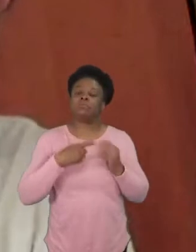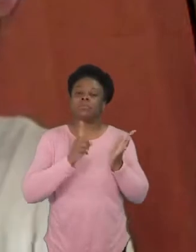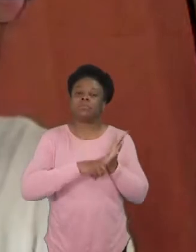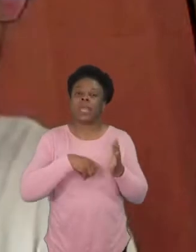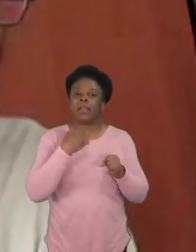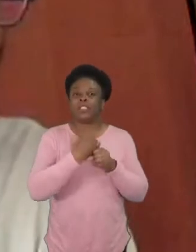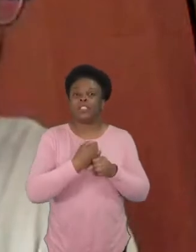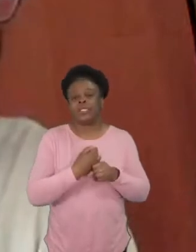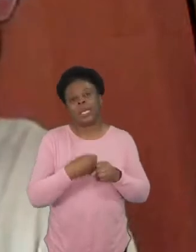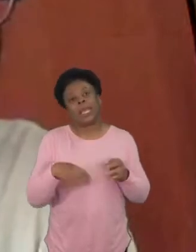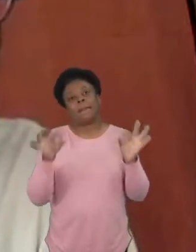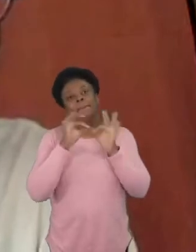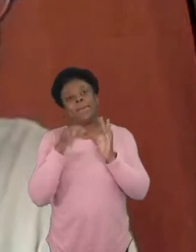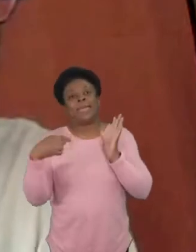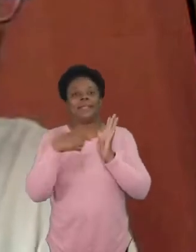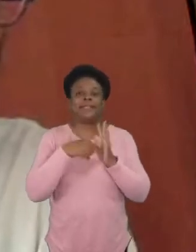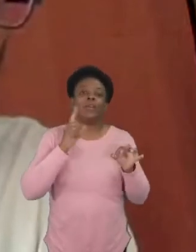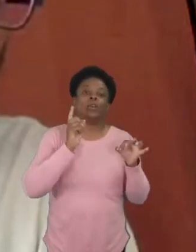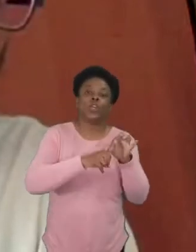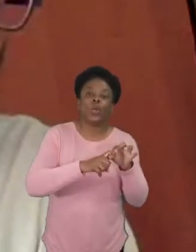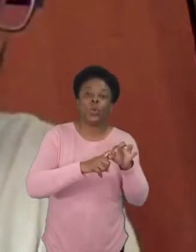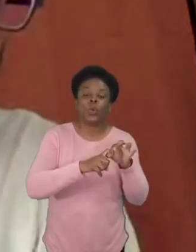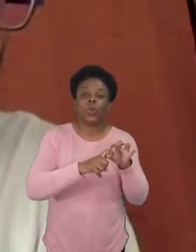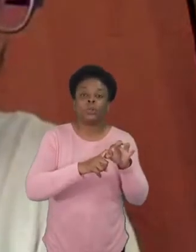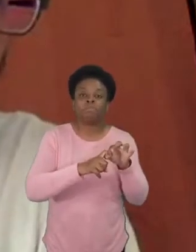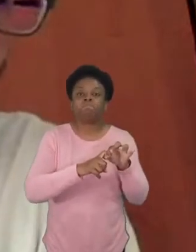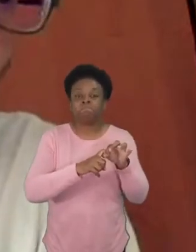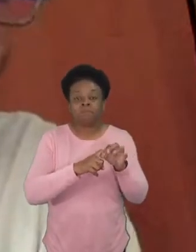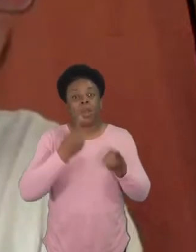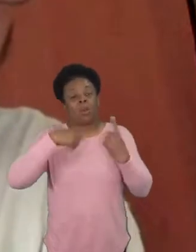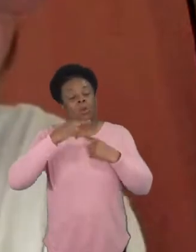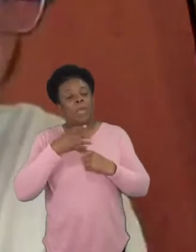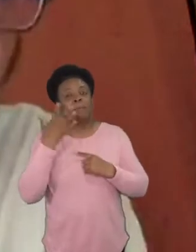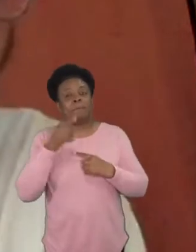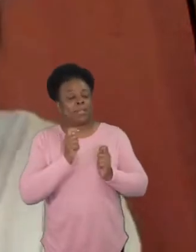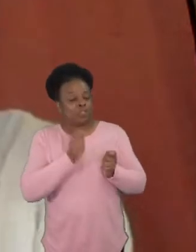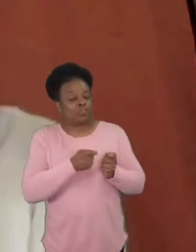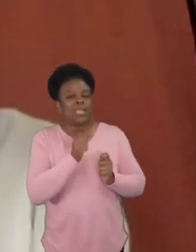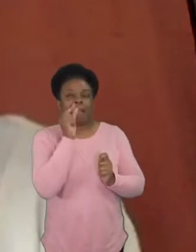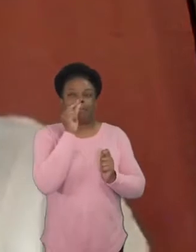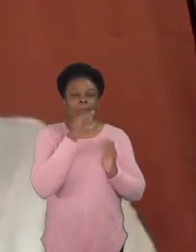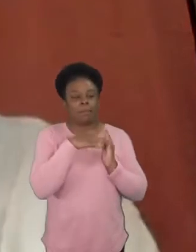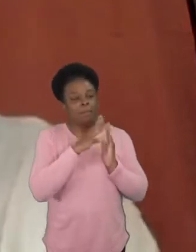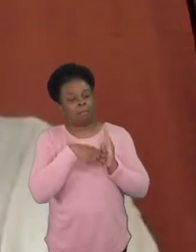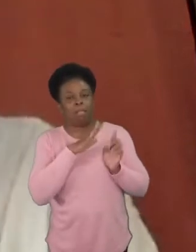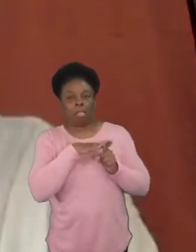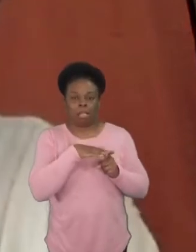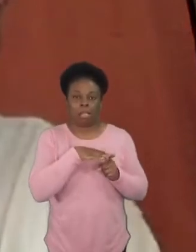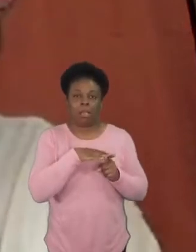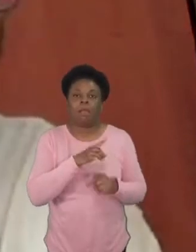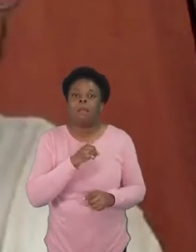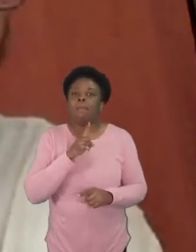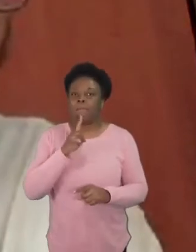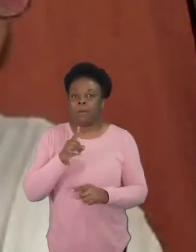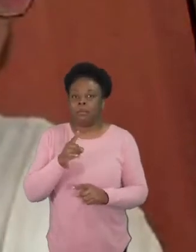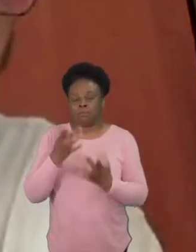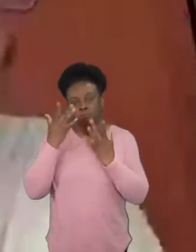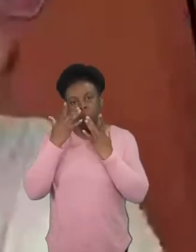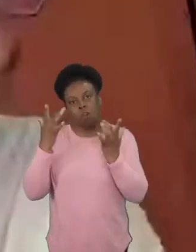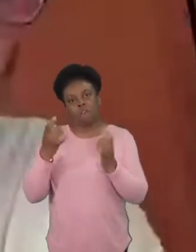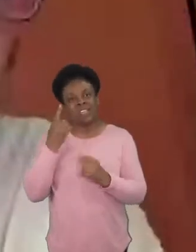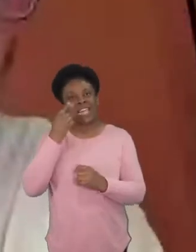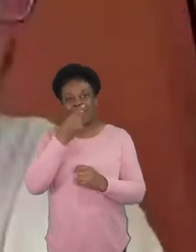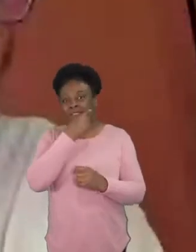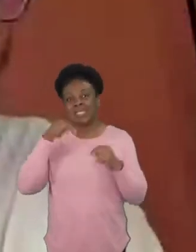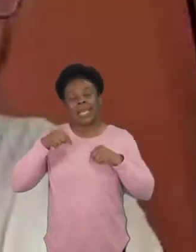attracted to the same gender um and just one obvious uh evidence of that in the u.s was